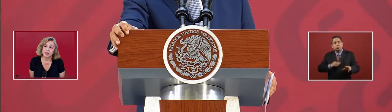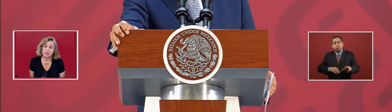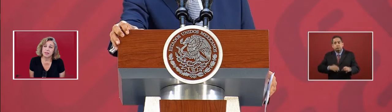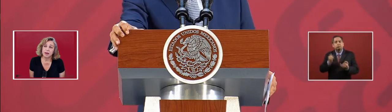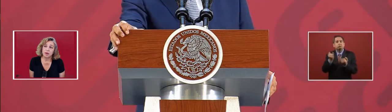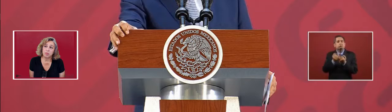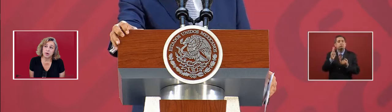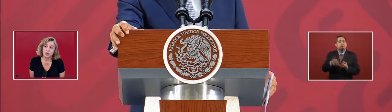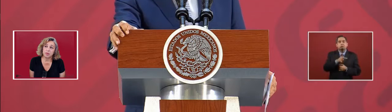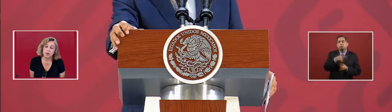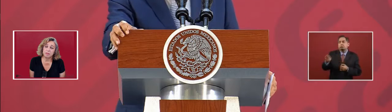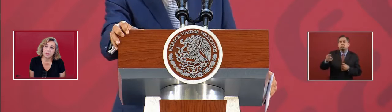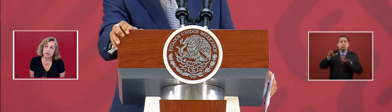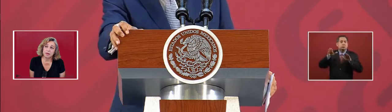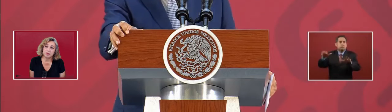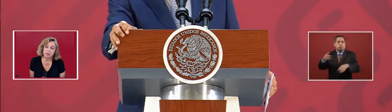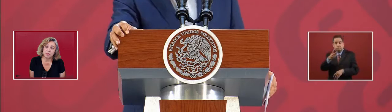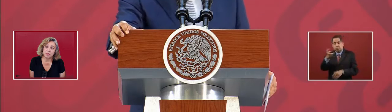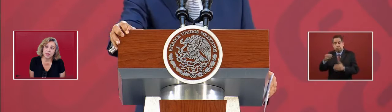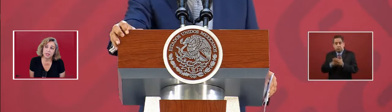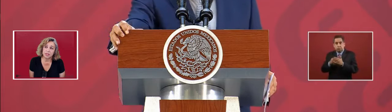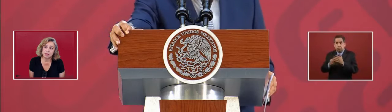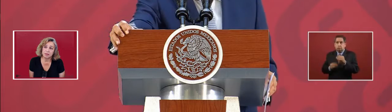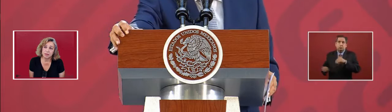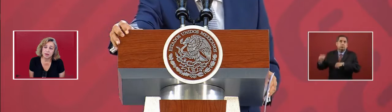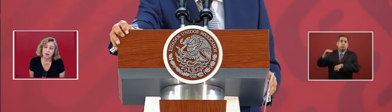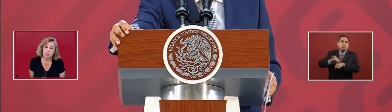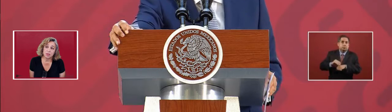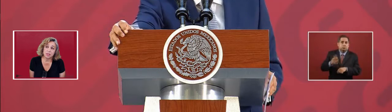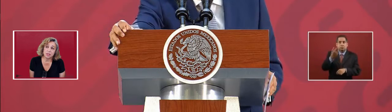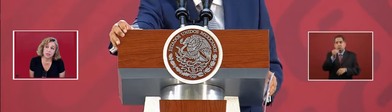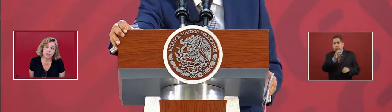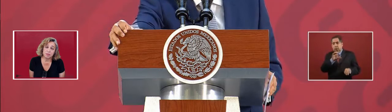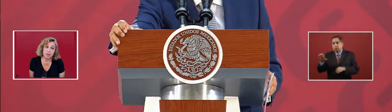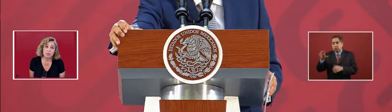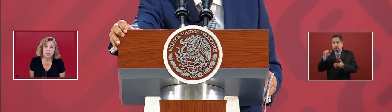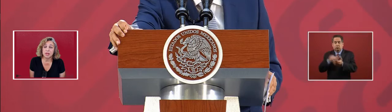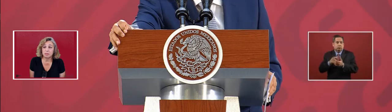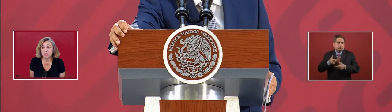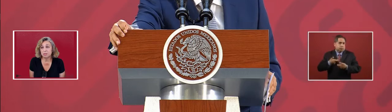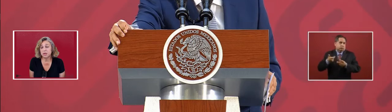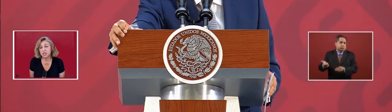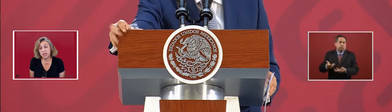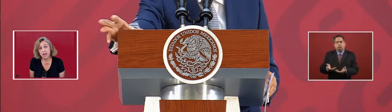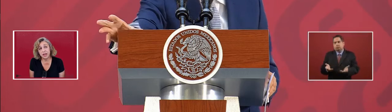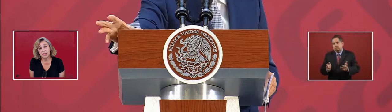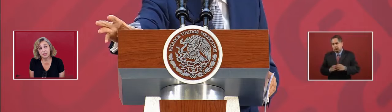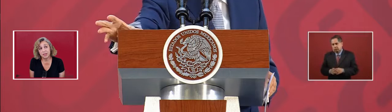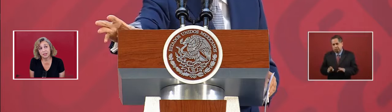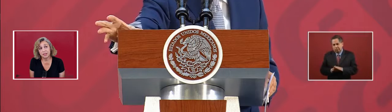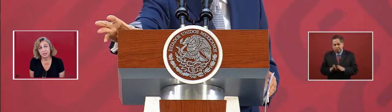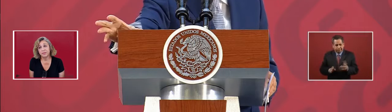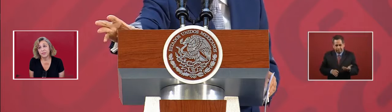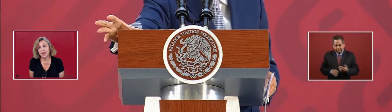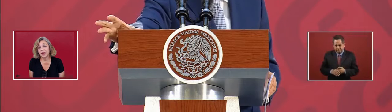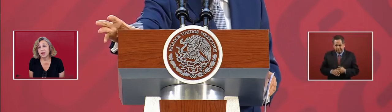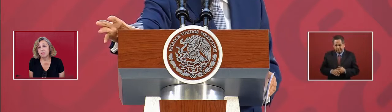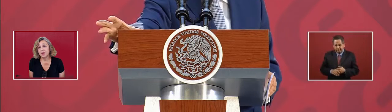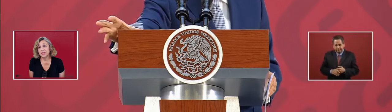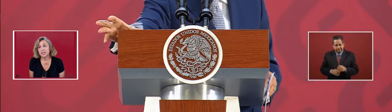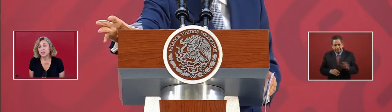Then the airport would have been from, was going to be three times that much at $900,000.